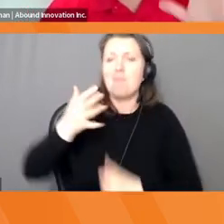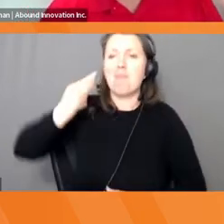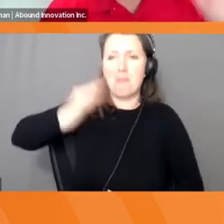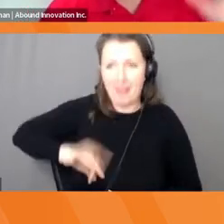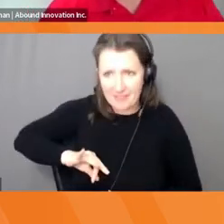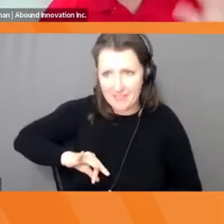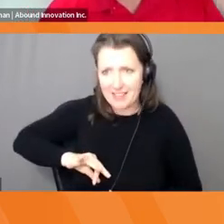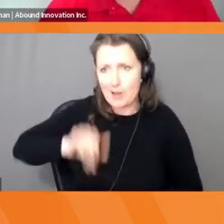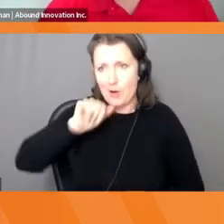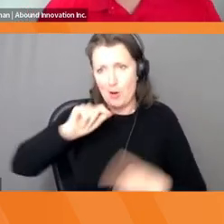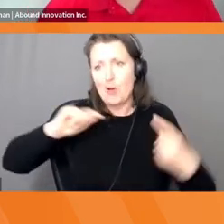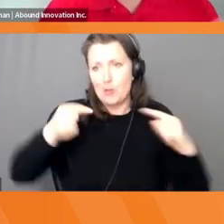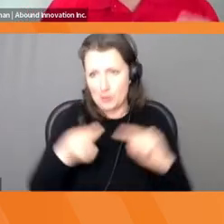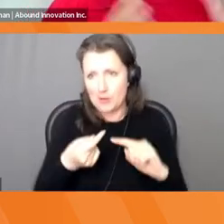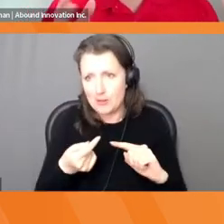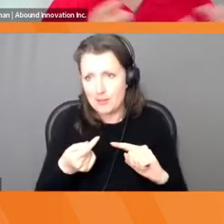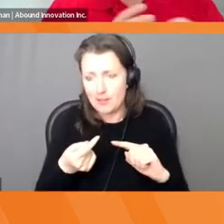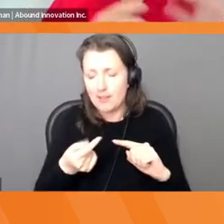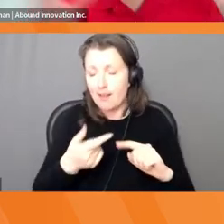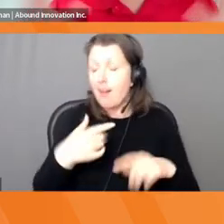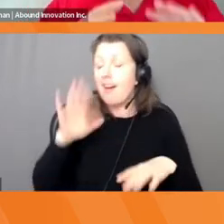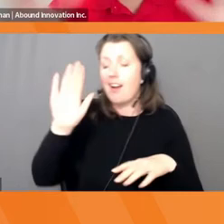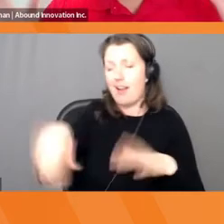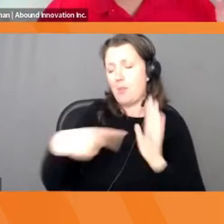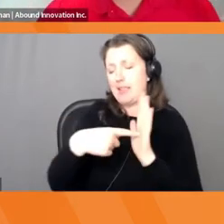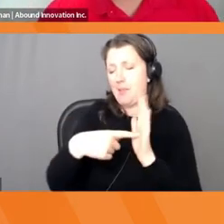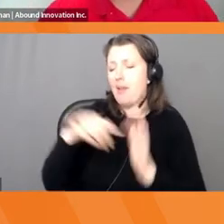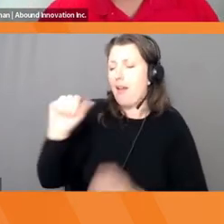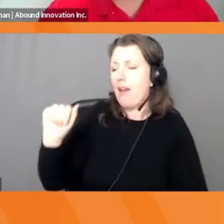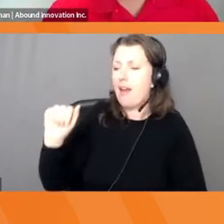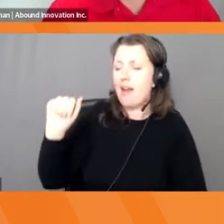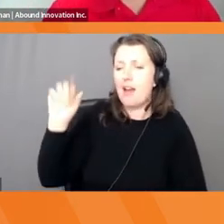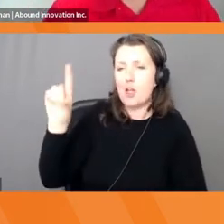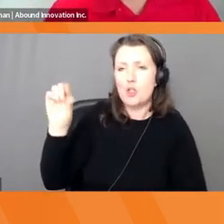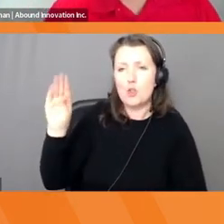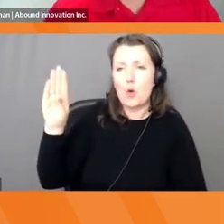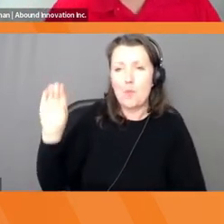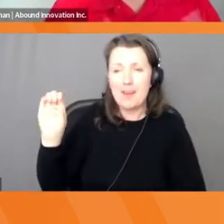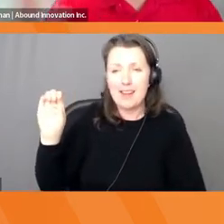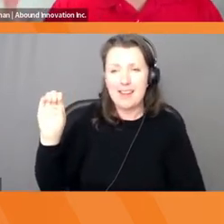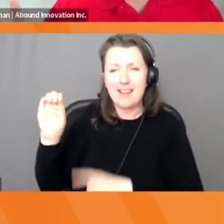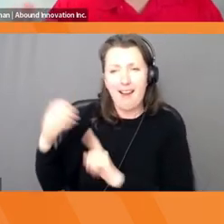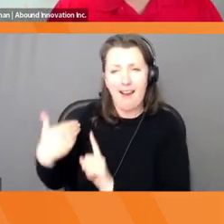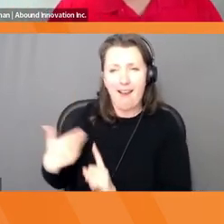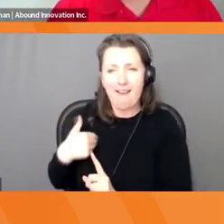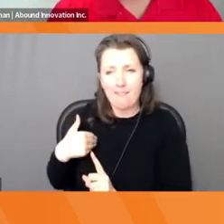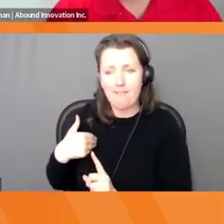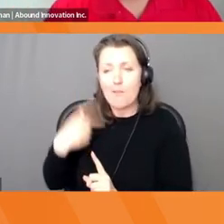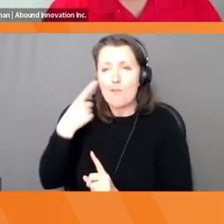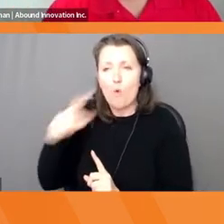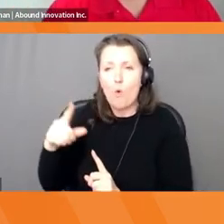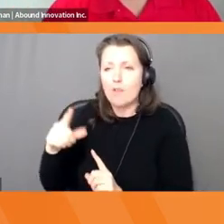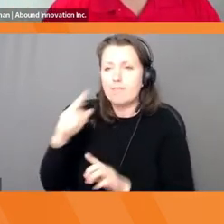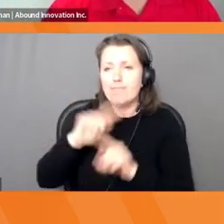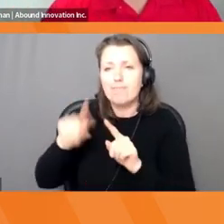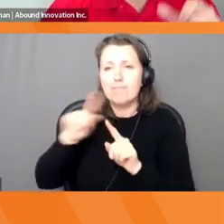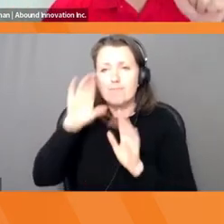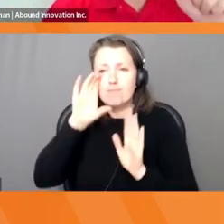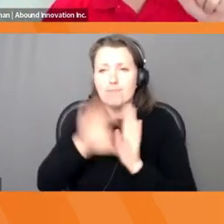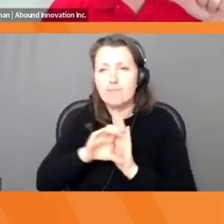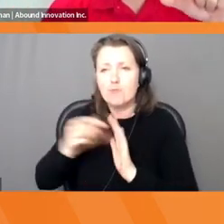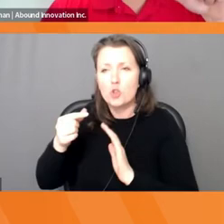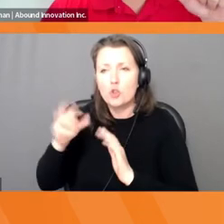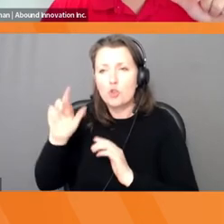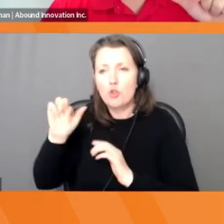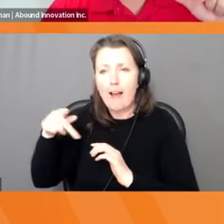I have an Adobe, I have Adobe Creative Suite, and Adobe is like a designer's platform to use for graphics and so on. And one day, I